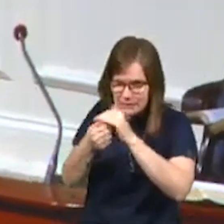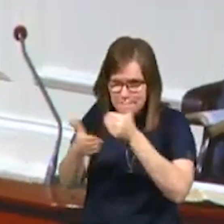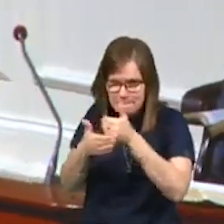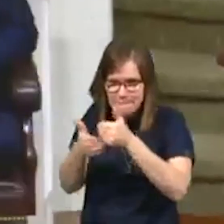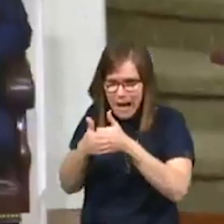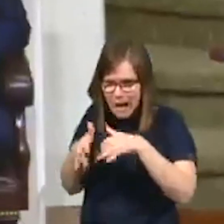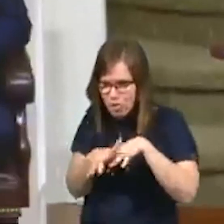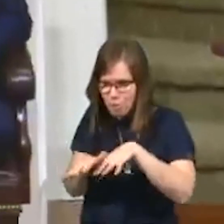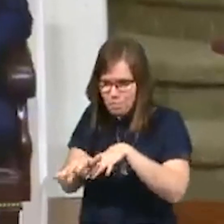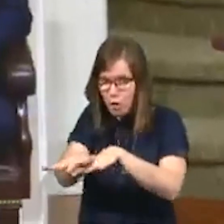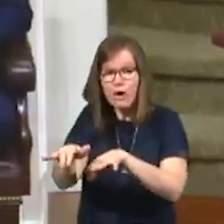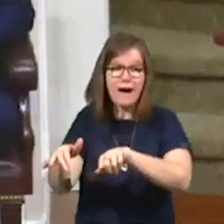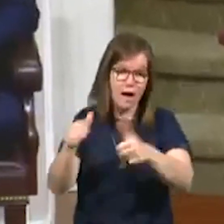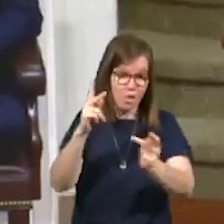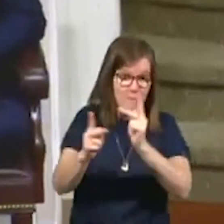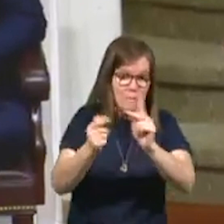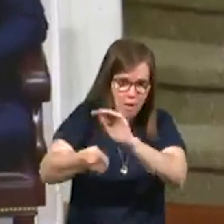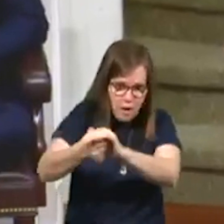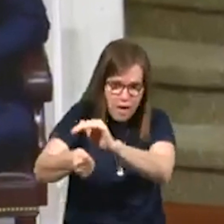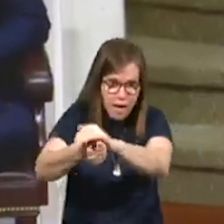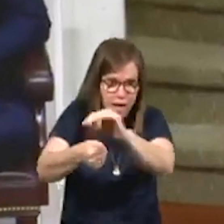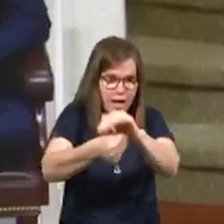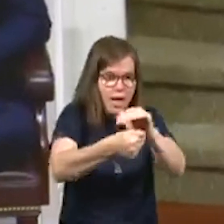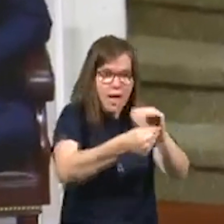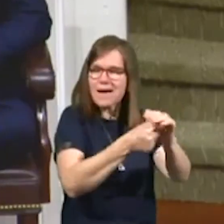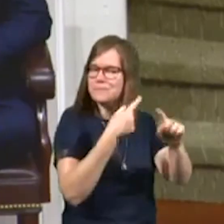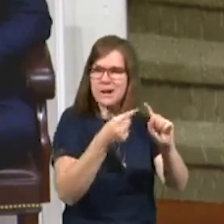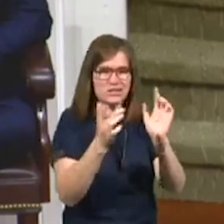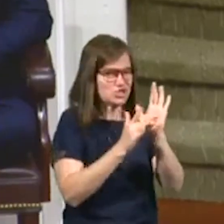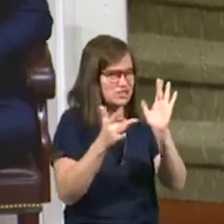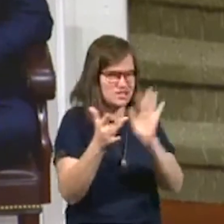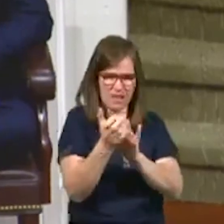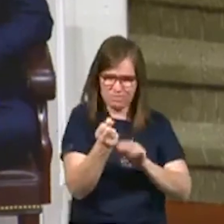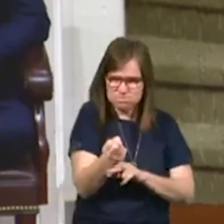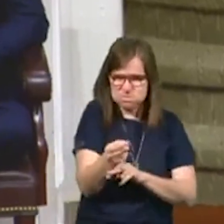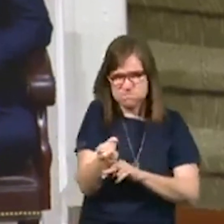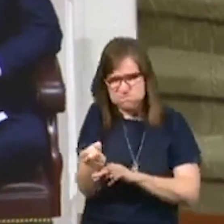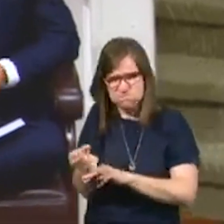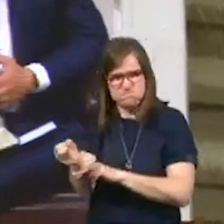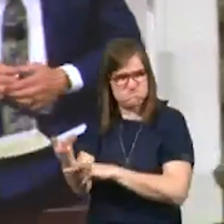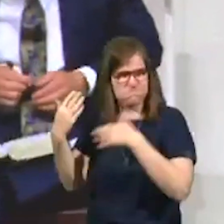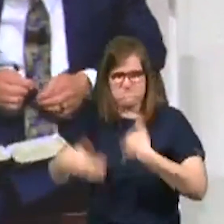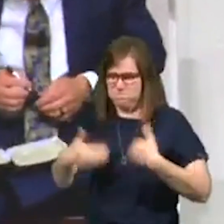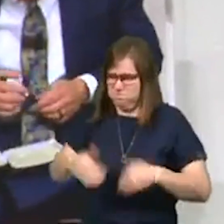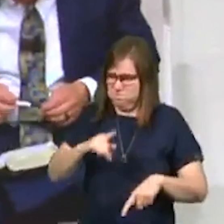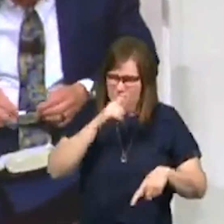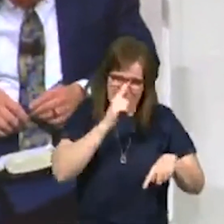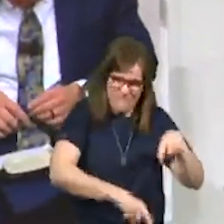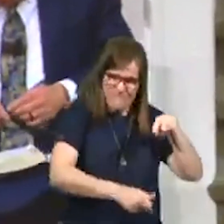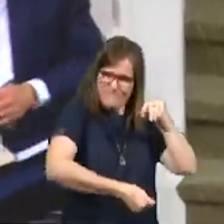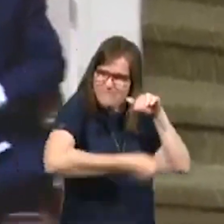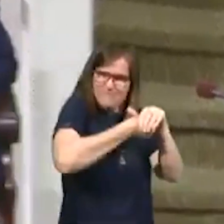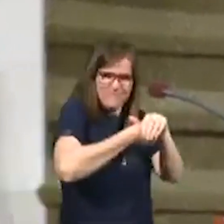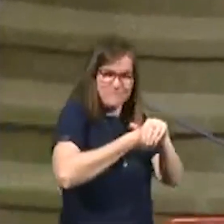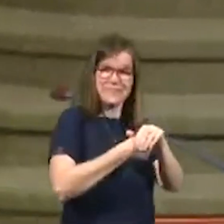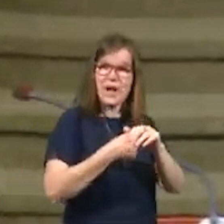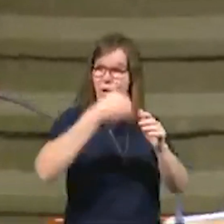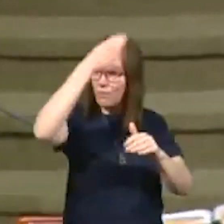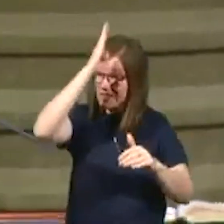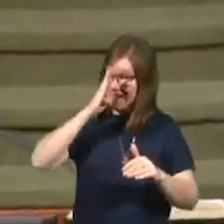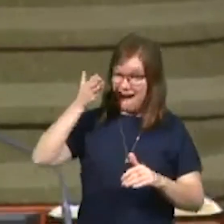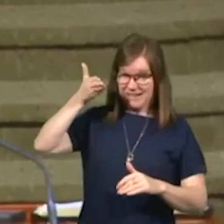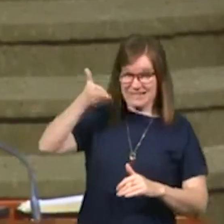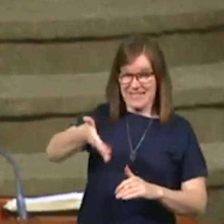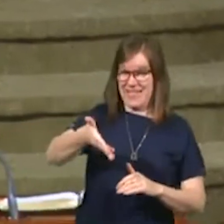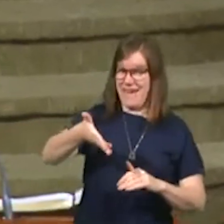but Jesus is bigger than Moses. Jesus is bigger than Elijah and he cannot be hid. When God is in the house,